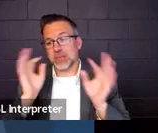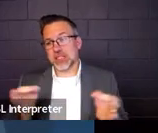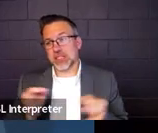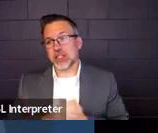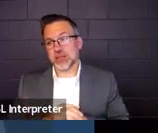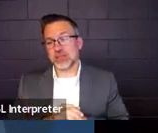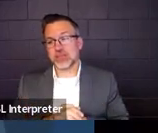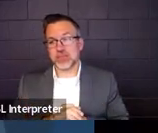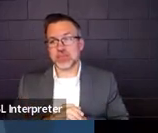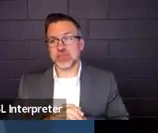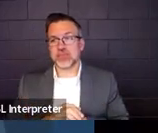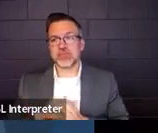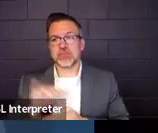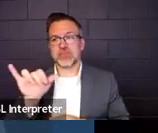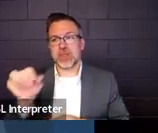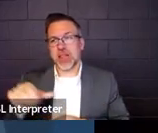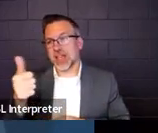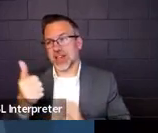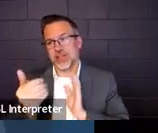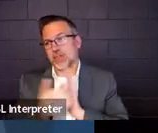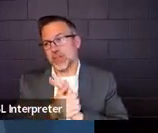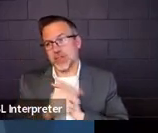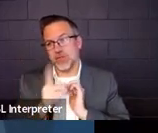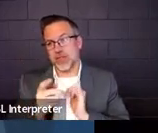It's just like any other amendment, really.